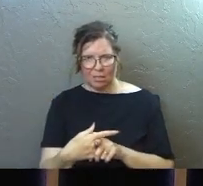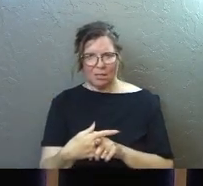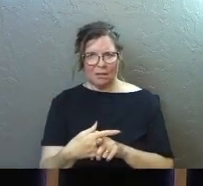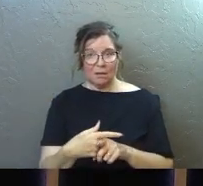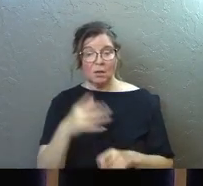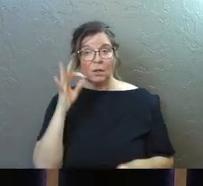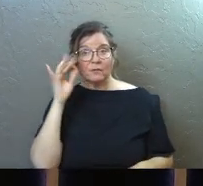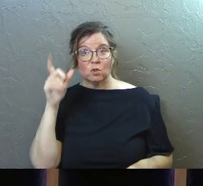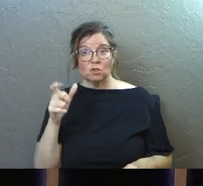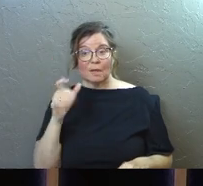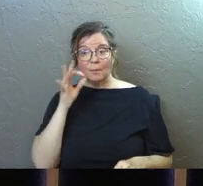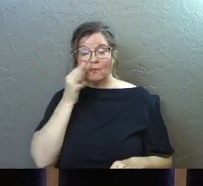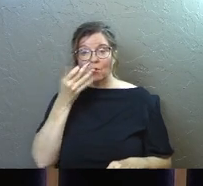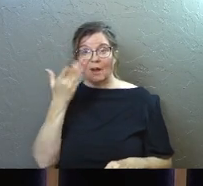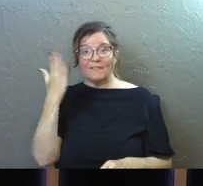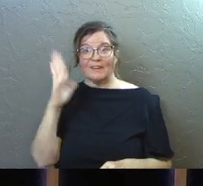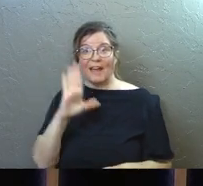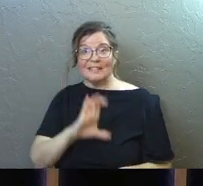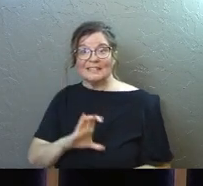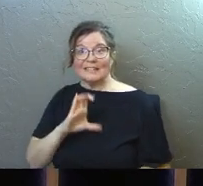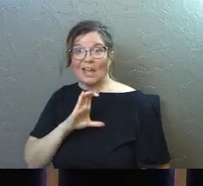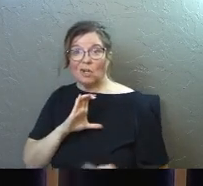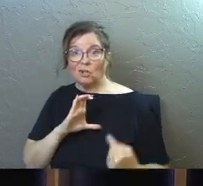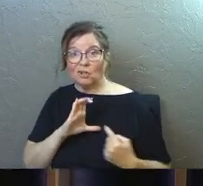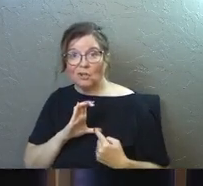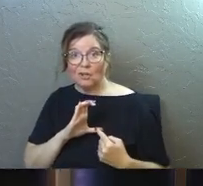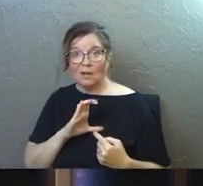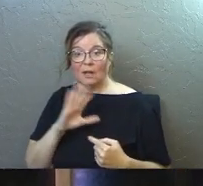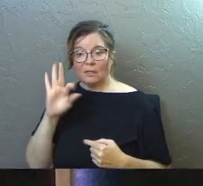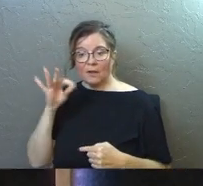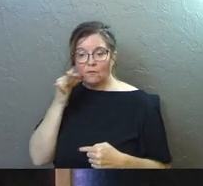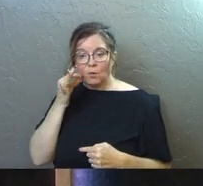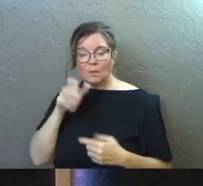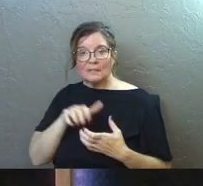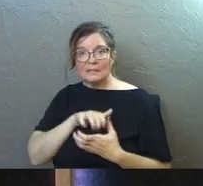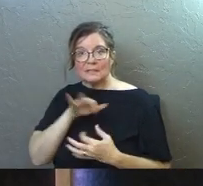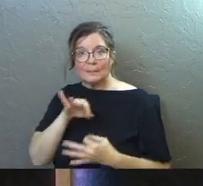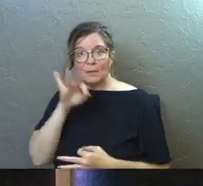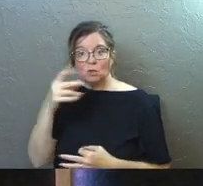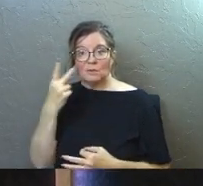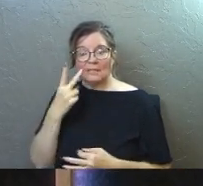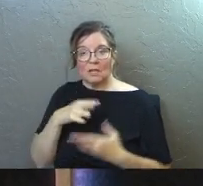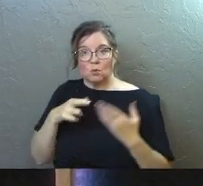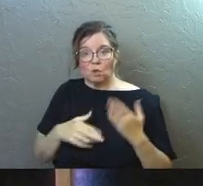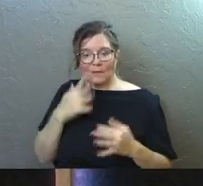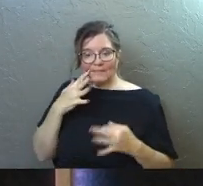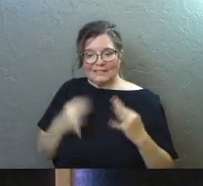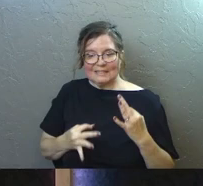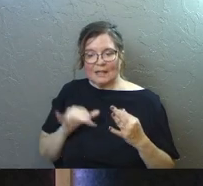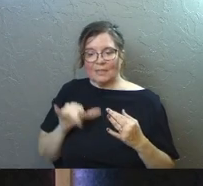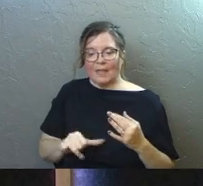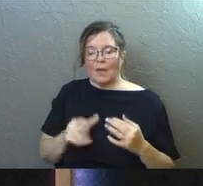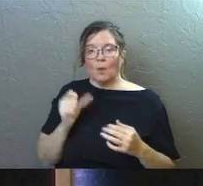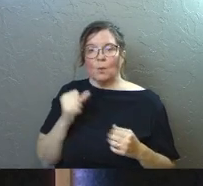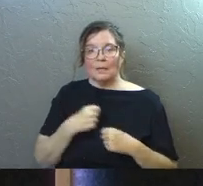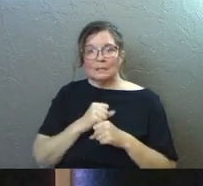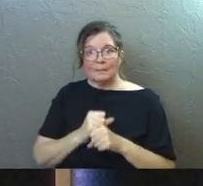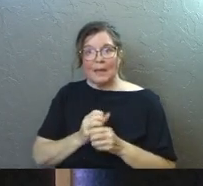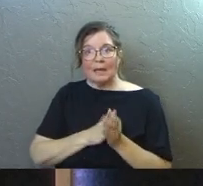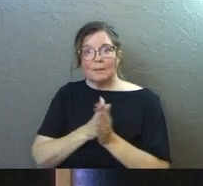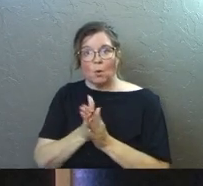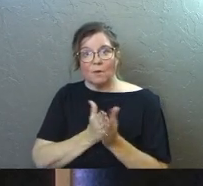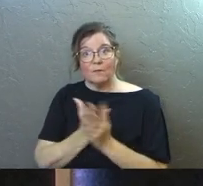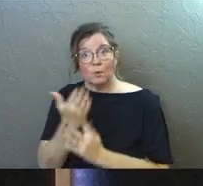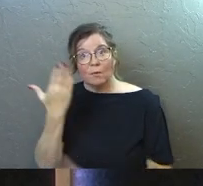The fruit should be the fruit of God's character. The fruit of the spirit is what you should see as a result of a decision that was made